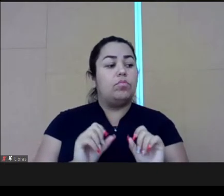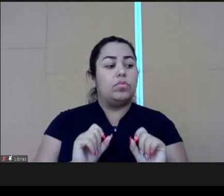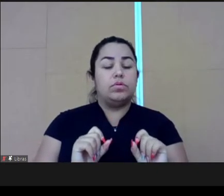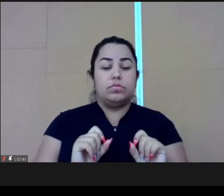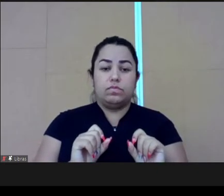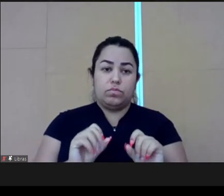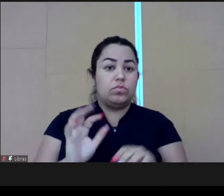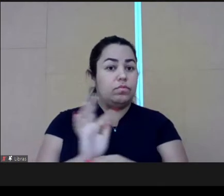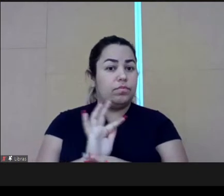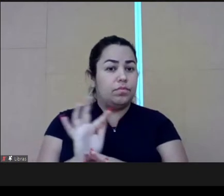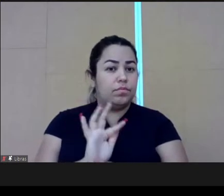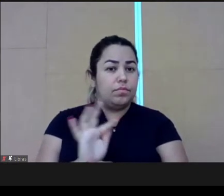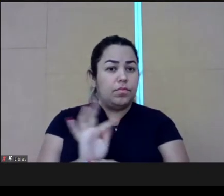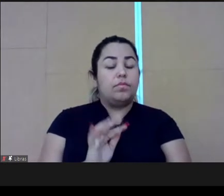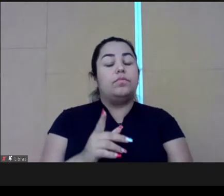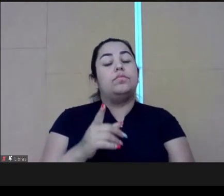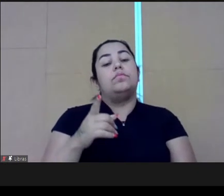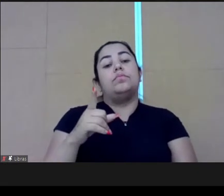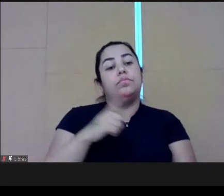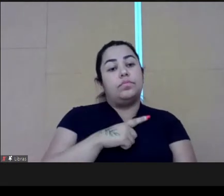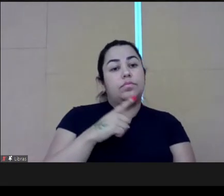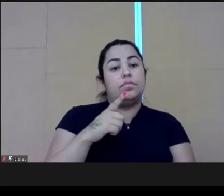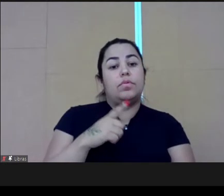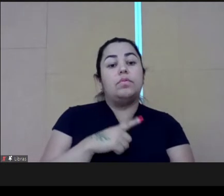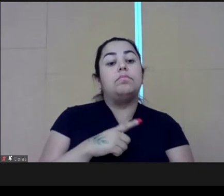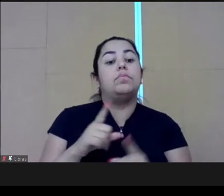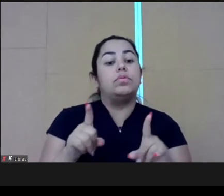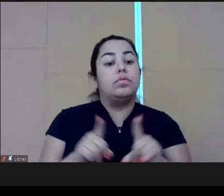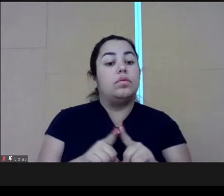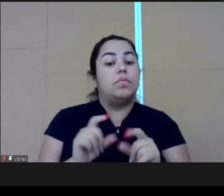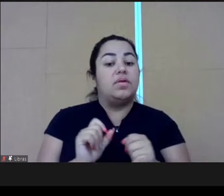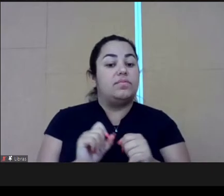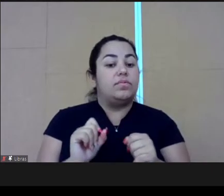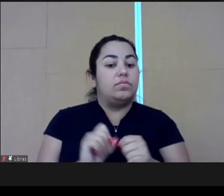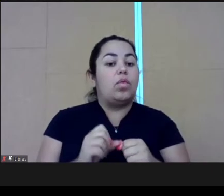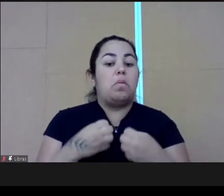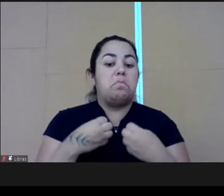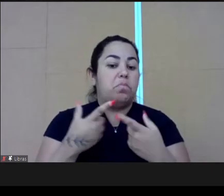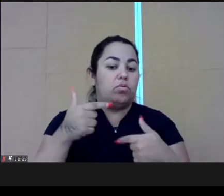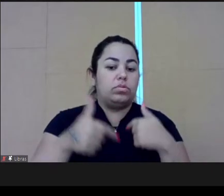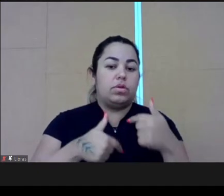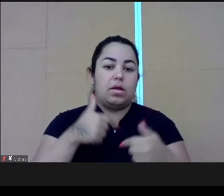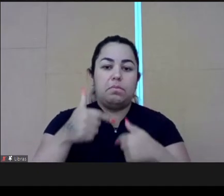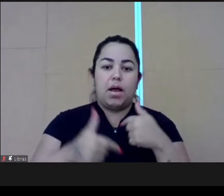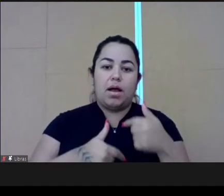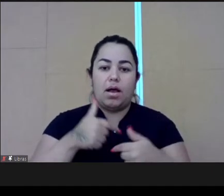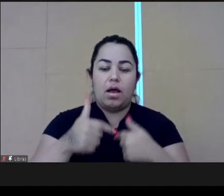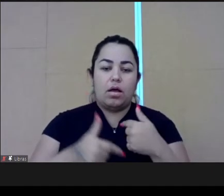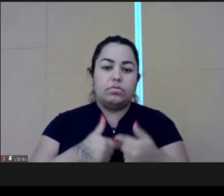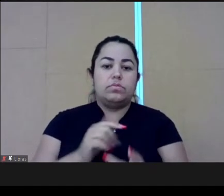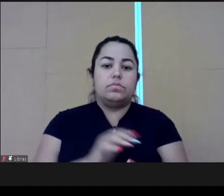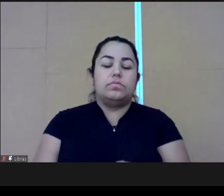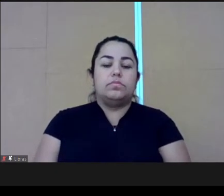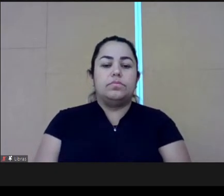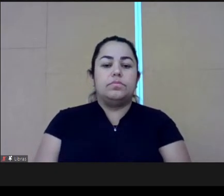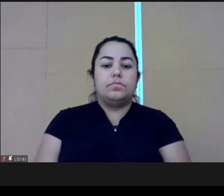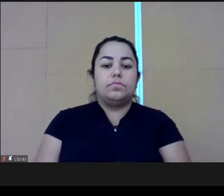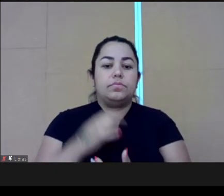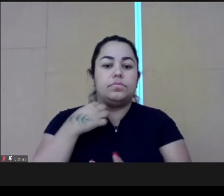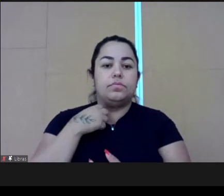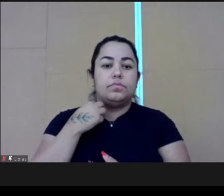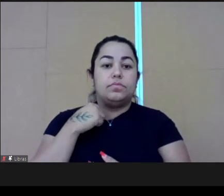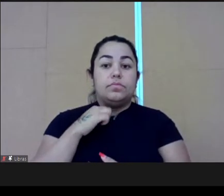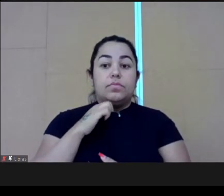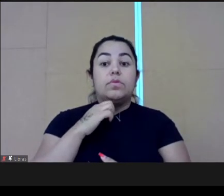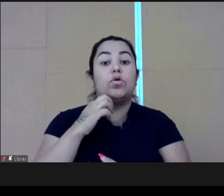have not done as good a job forming vanguards. And I should also add that while some